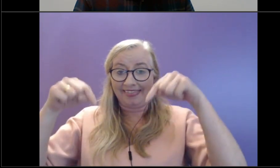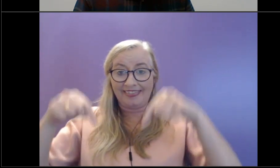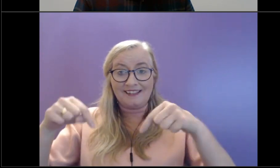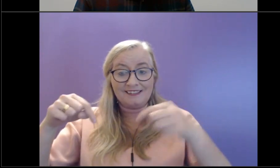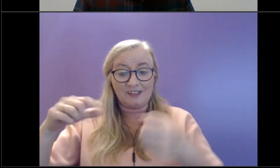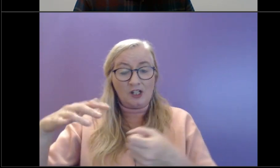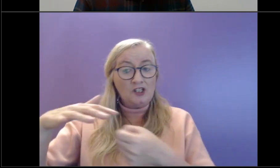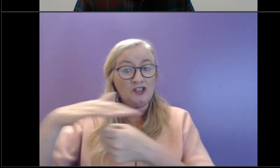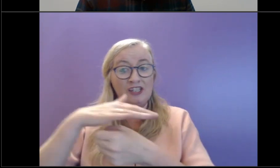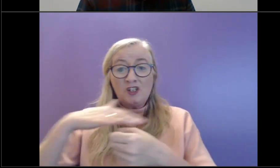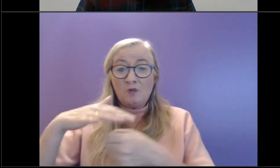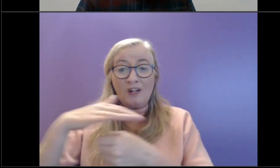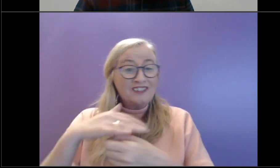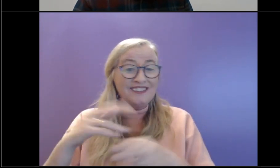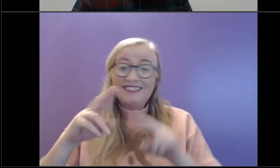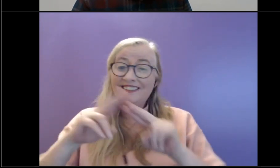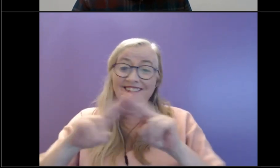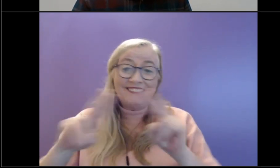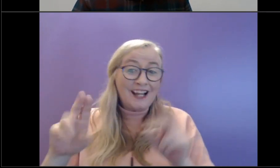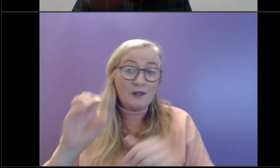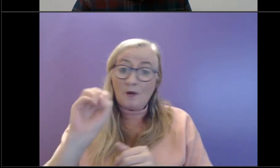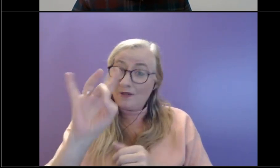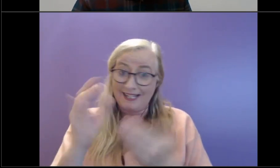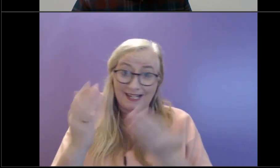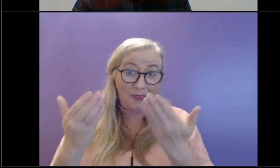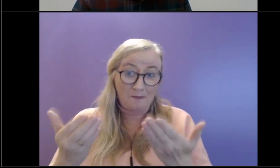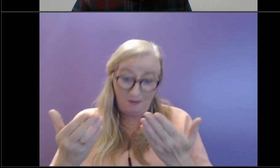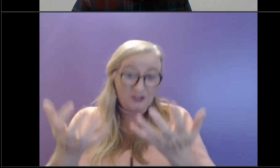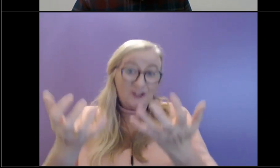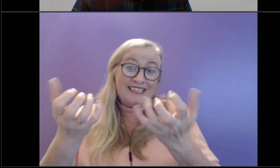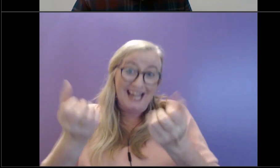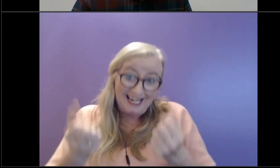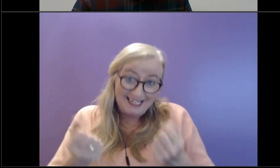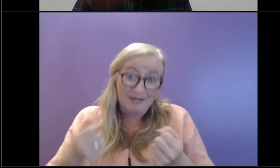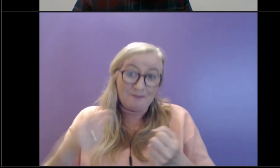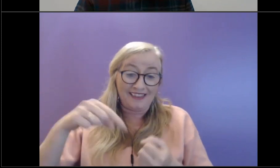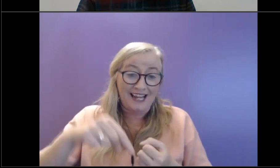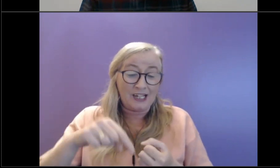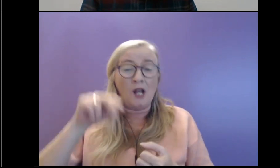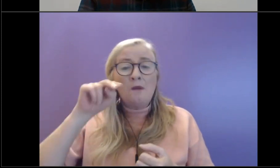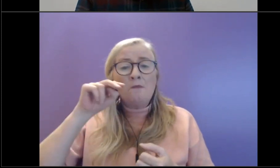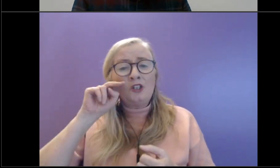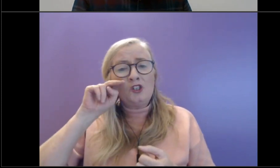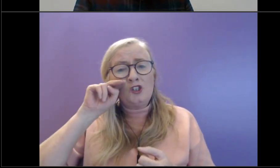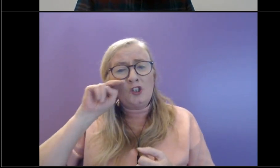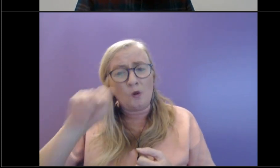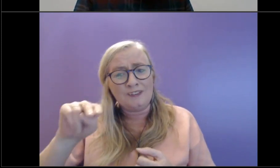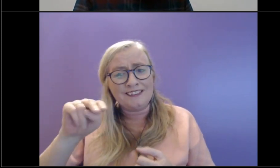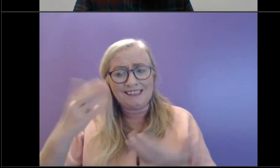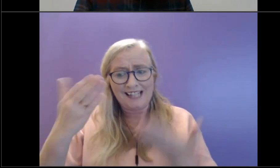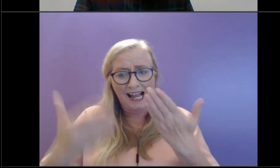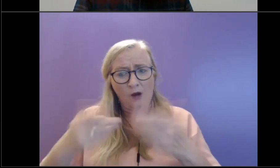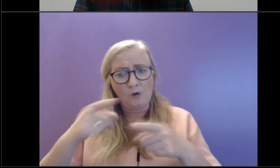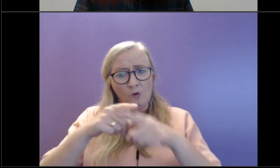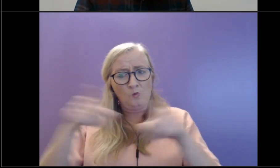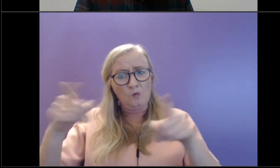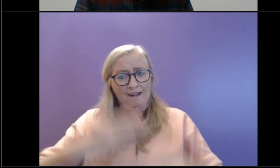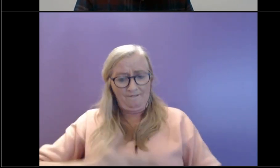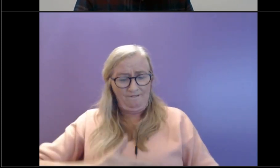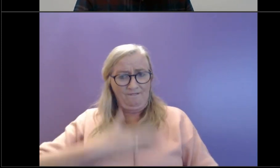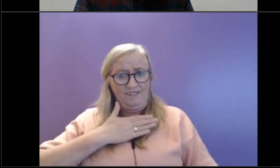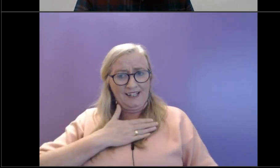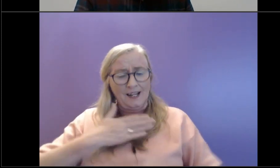acceptable or OK at the moment and to notice how we feel and to sit with that. And all the